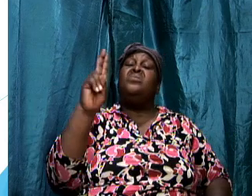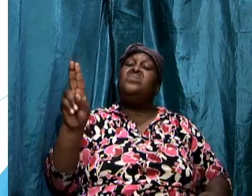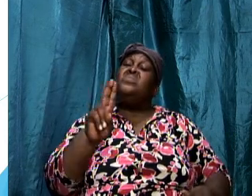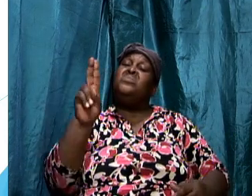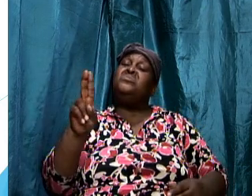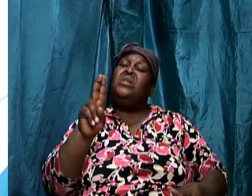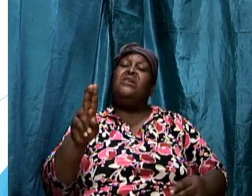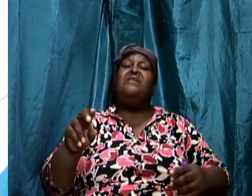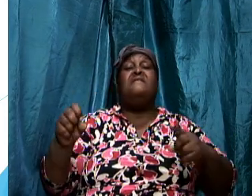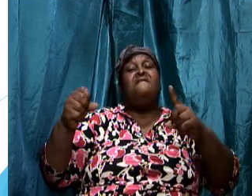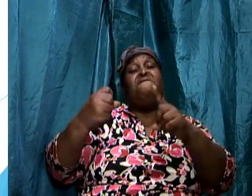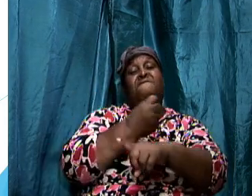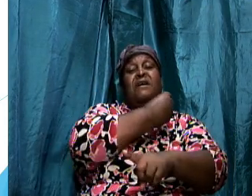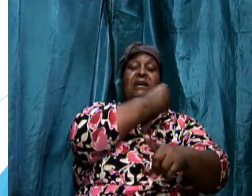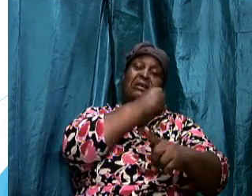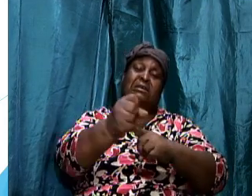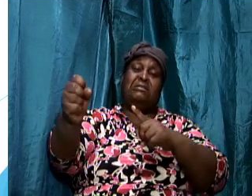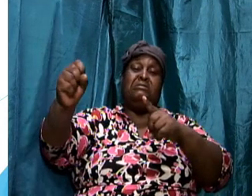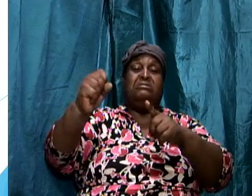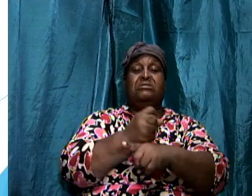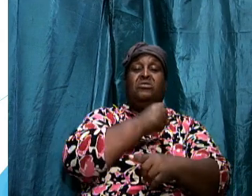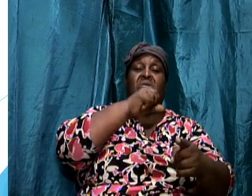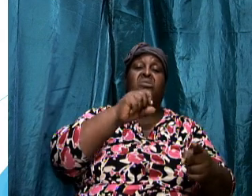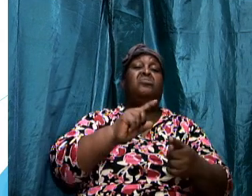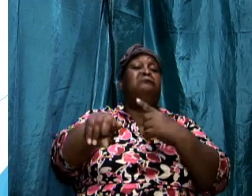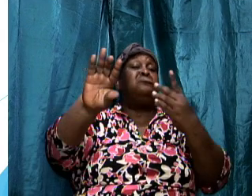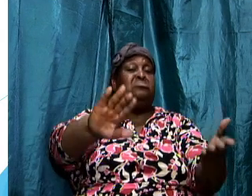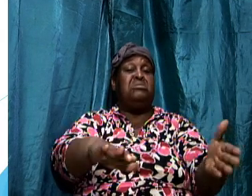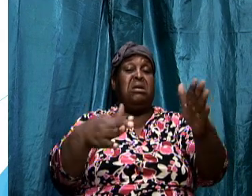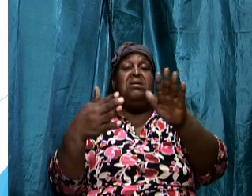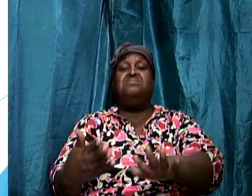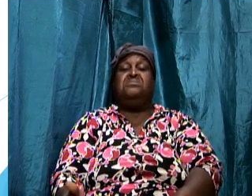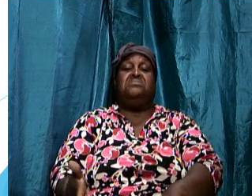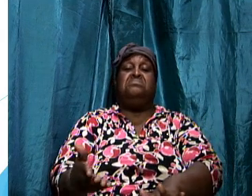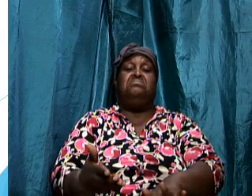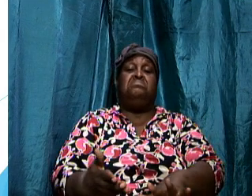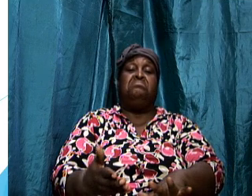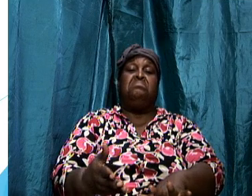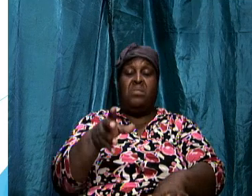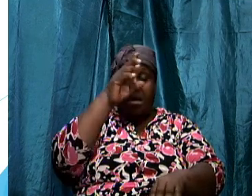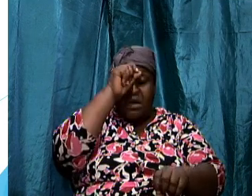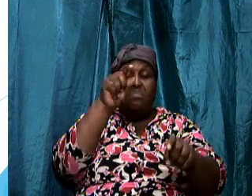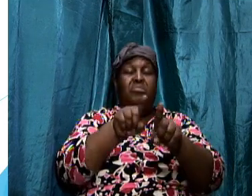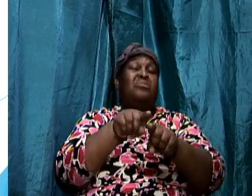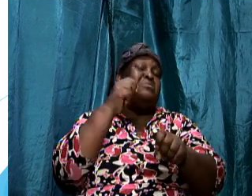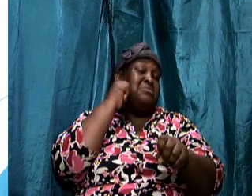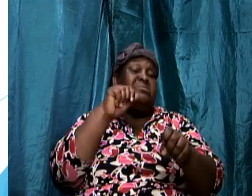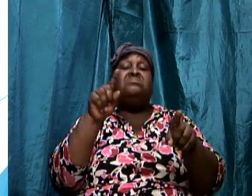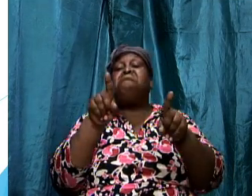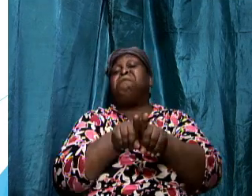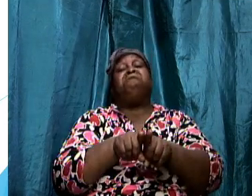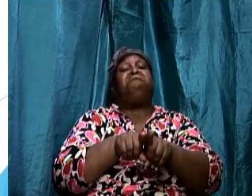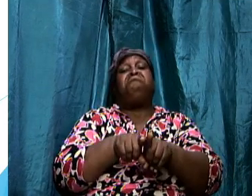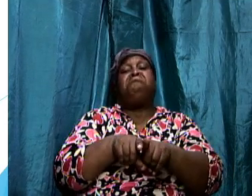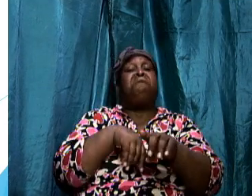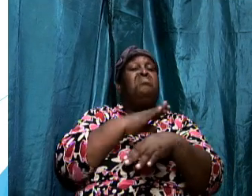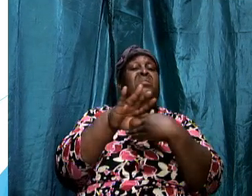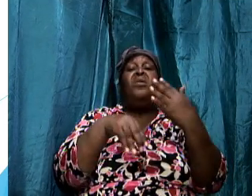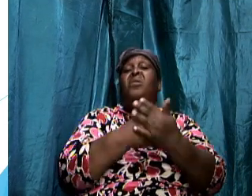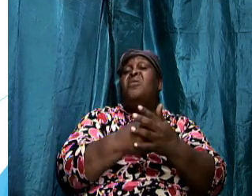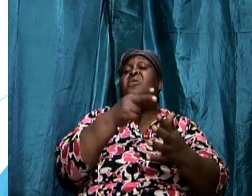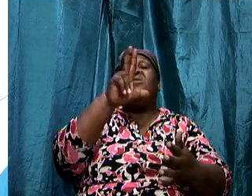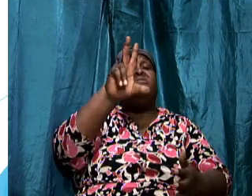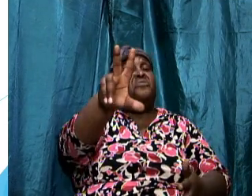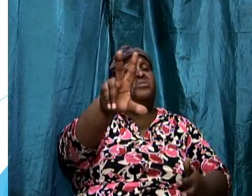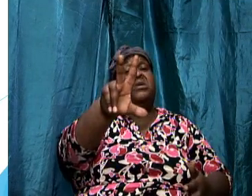a fight to the death and brothers and brothers and all three of the